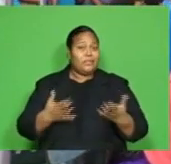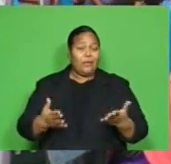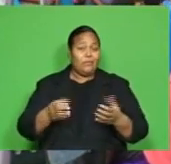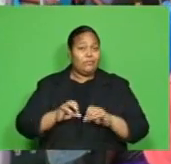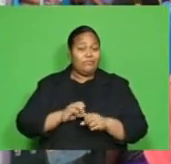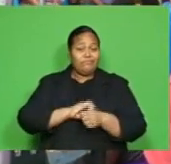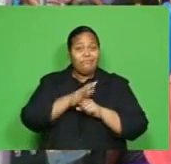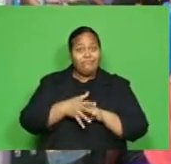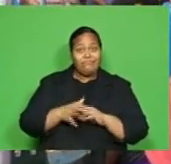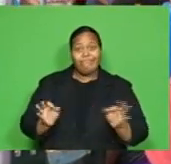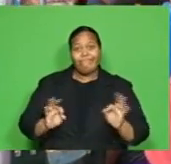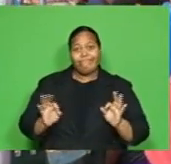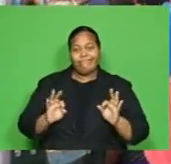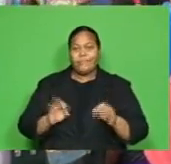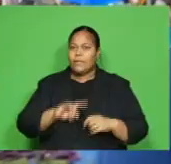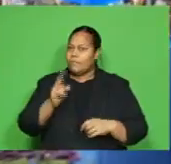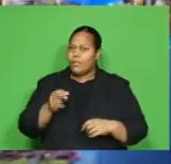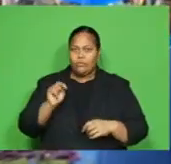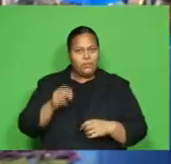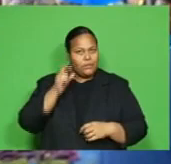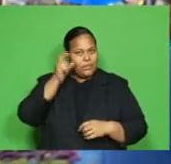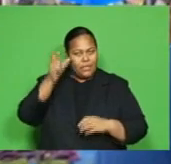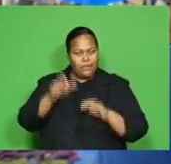it's crucial to always be vigilant.